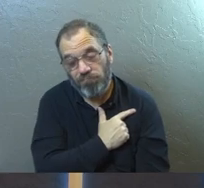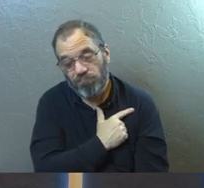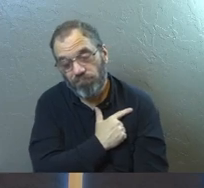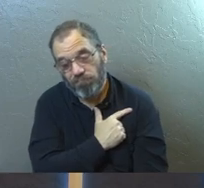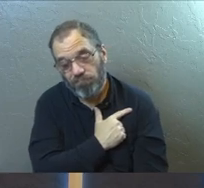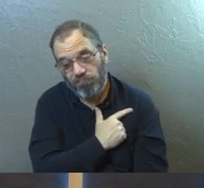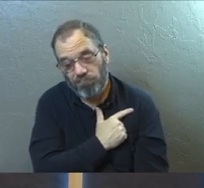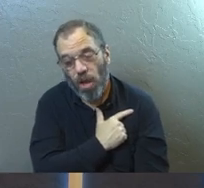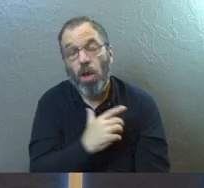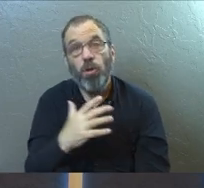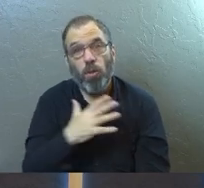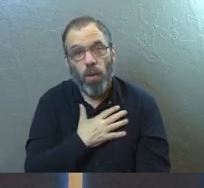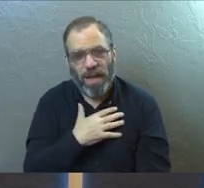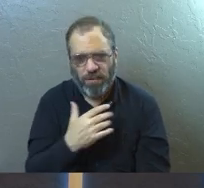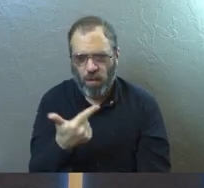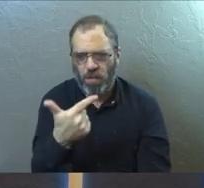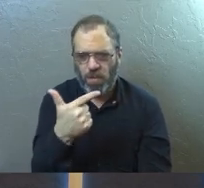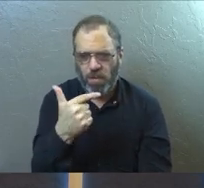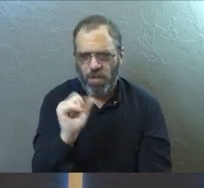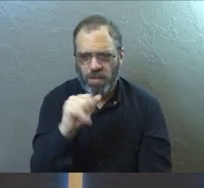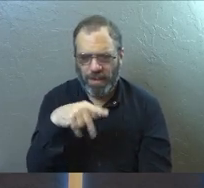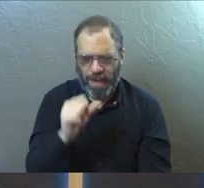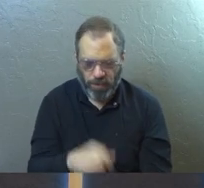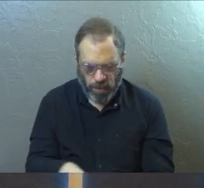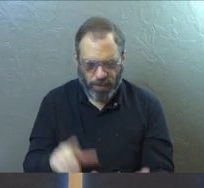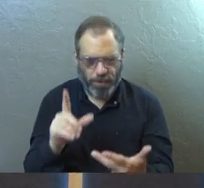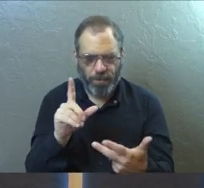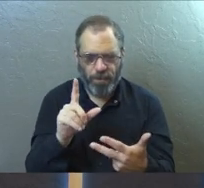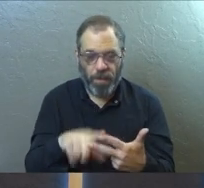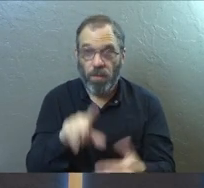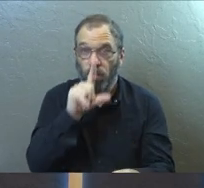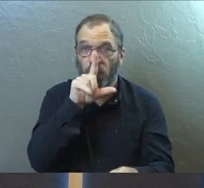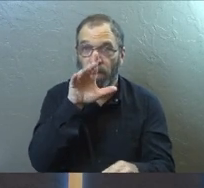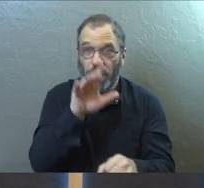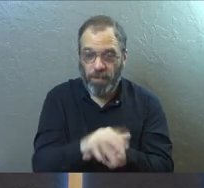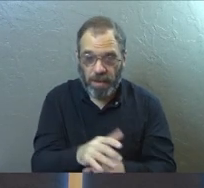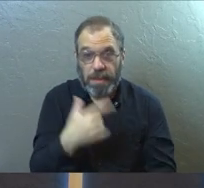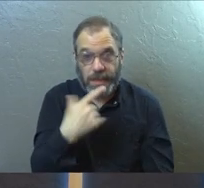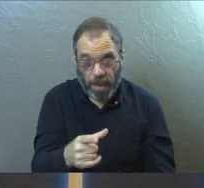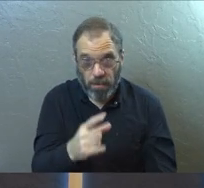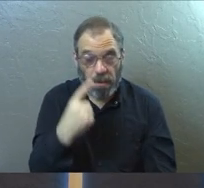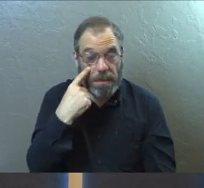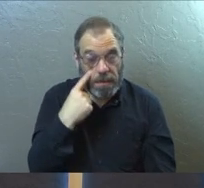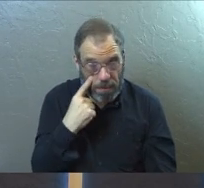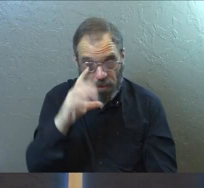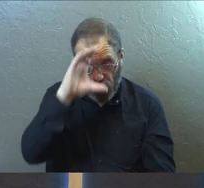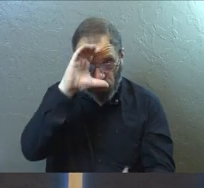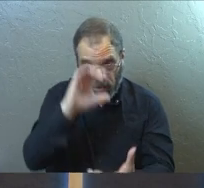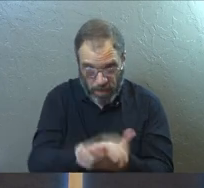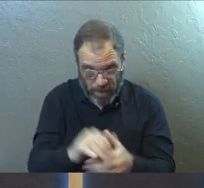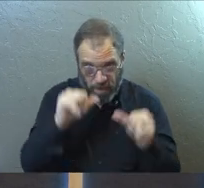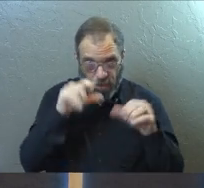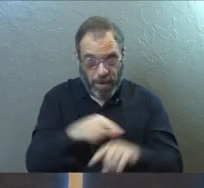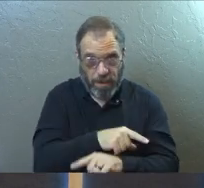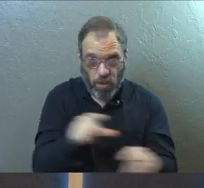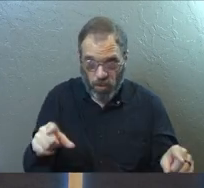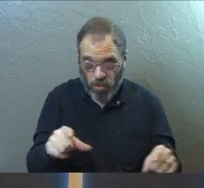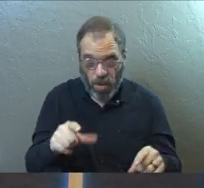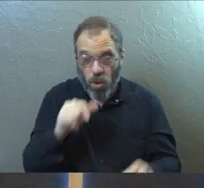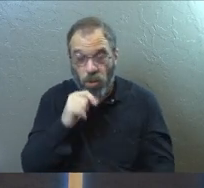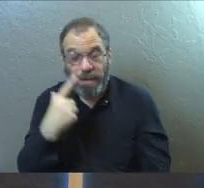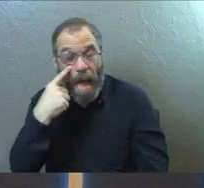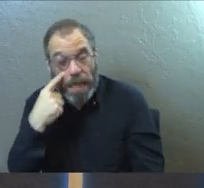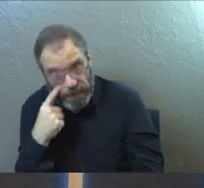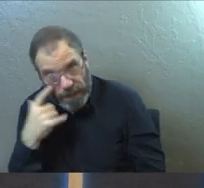So there will be gaps. Next, commit. Then Jesus told him, because you have seen me, have believed. Blessed are those who have